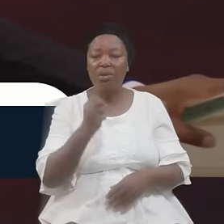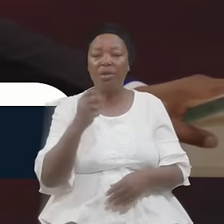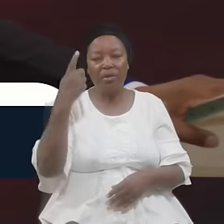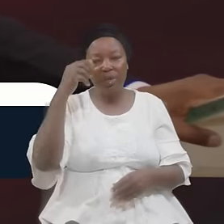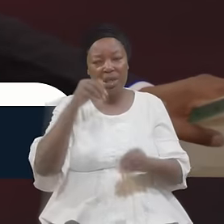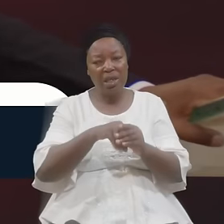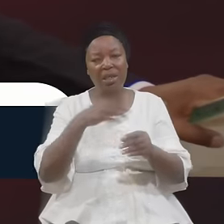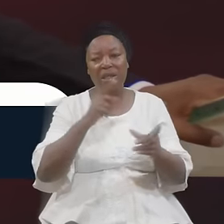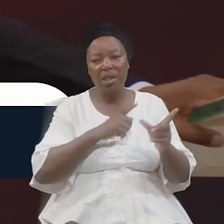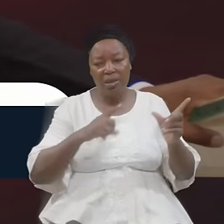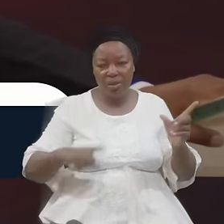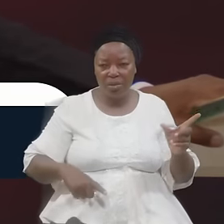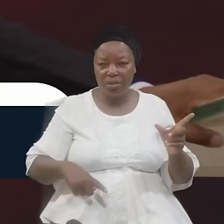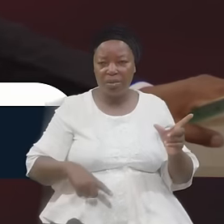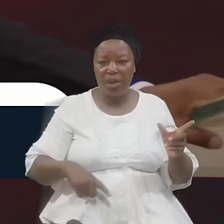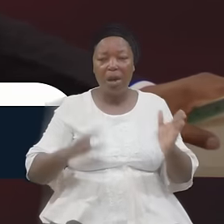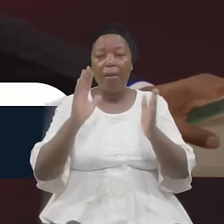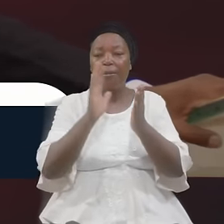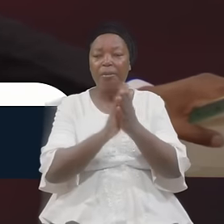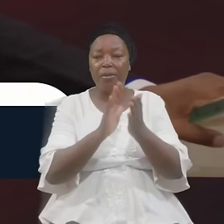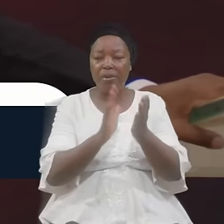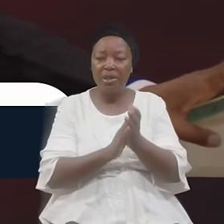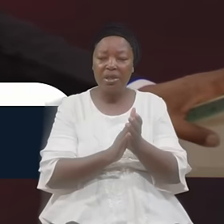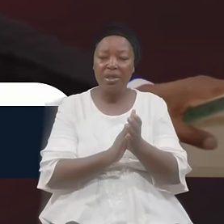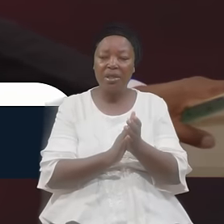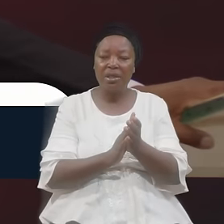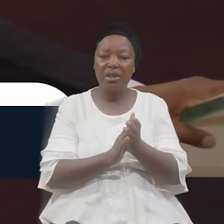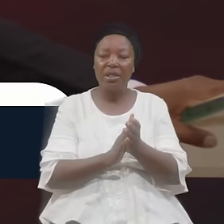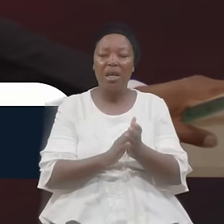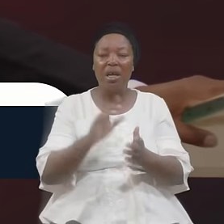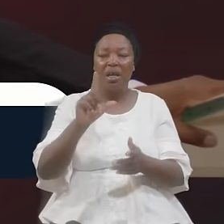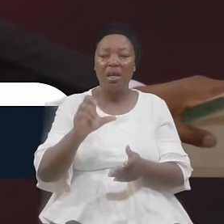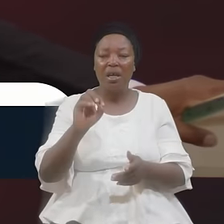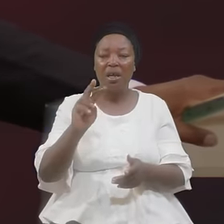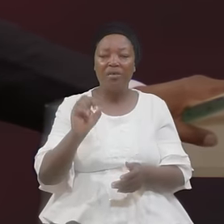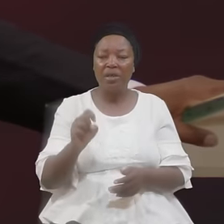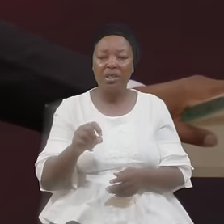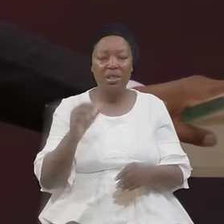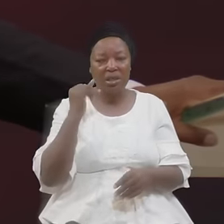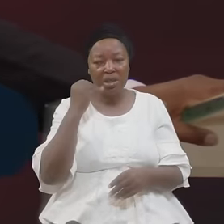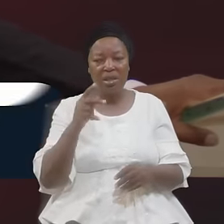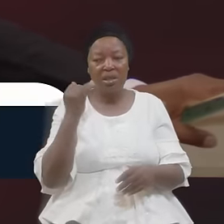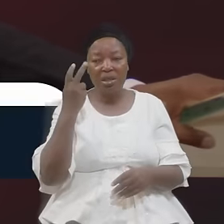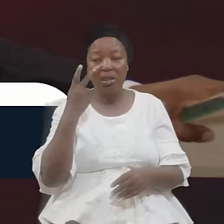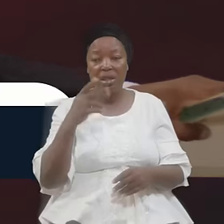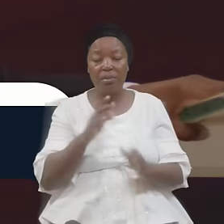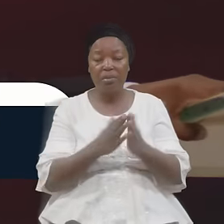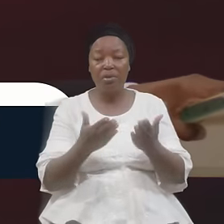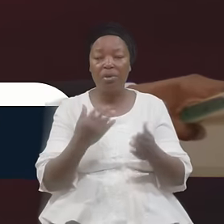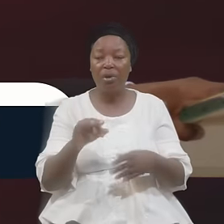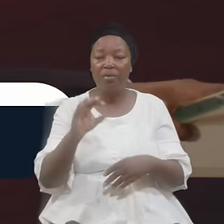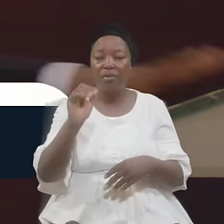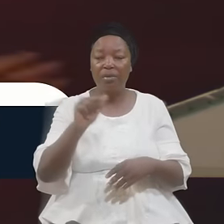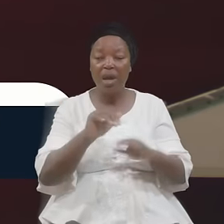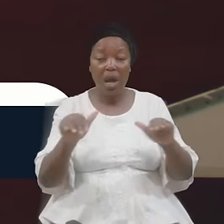The Lord Commendable Levites Look At Acts Chapter 4 Reading From Verse 36 Acts